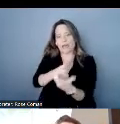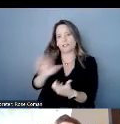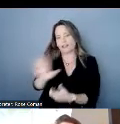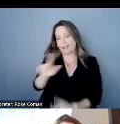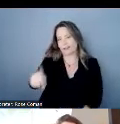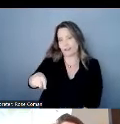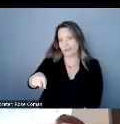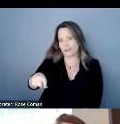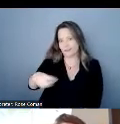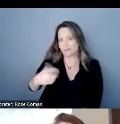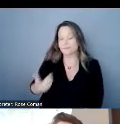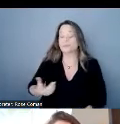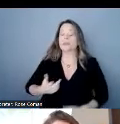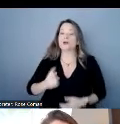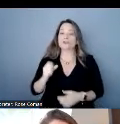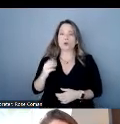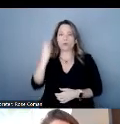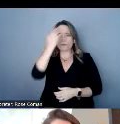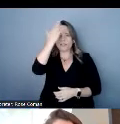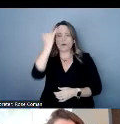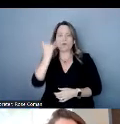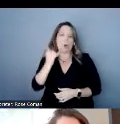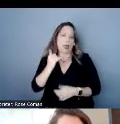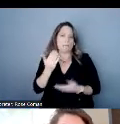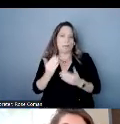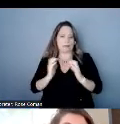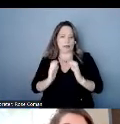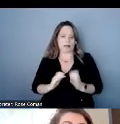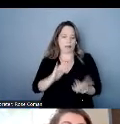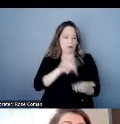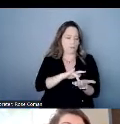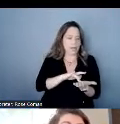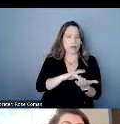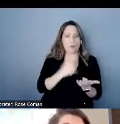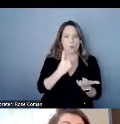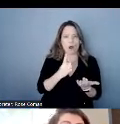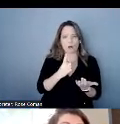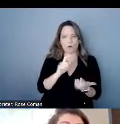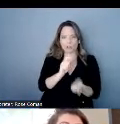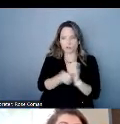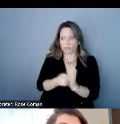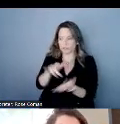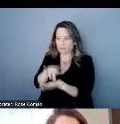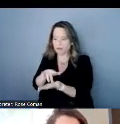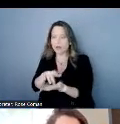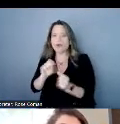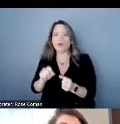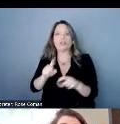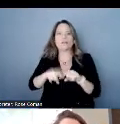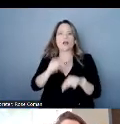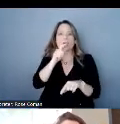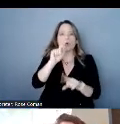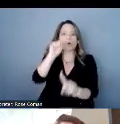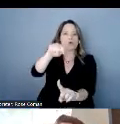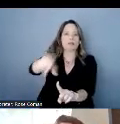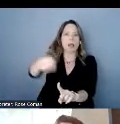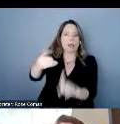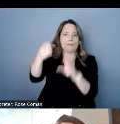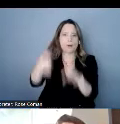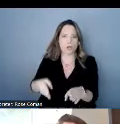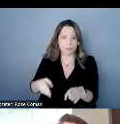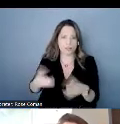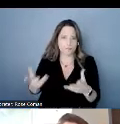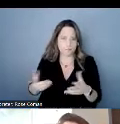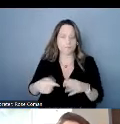reason somebody would choose one over the other or switch in the middle could have to do with who the other speaker is for